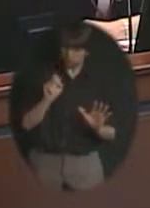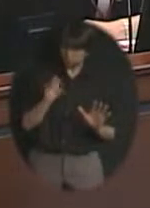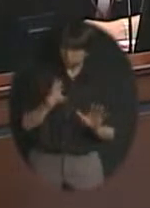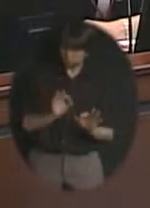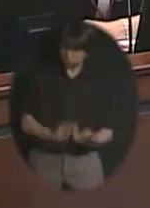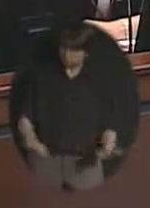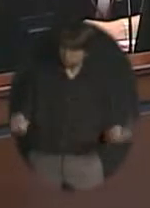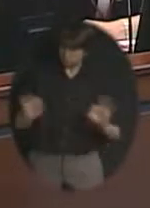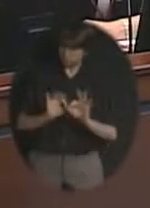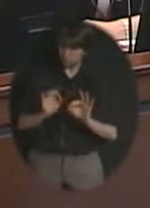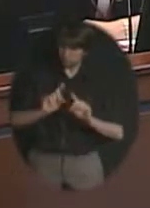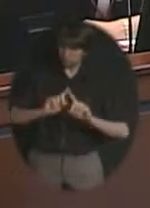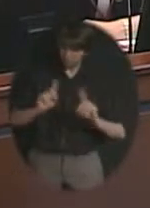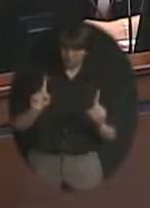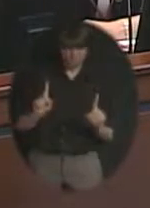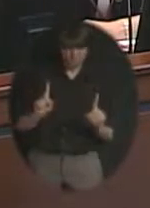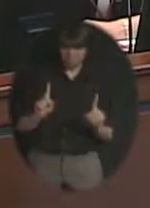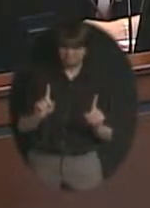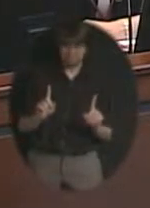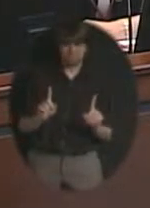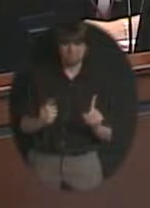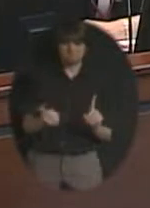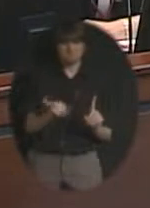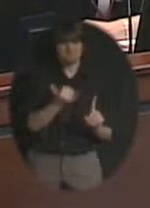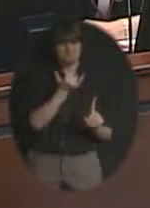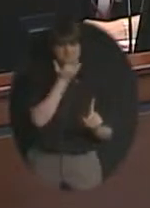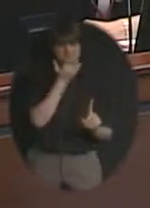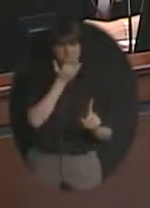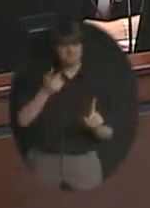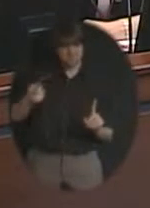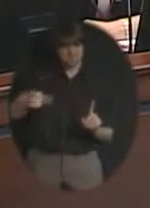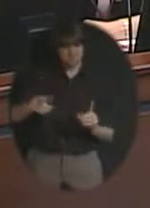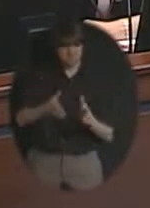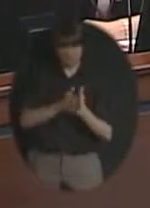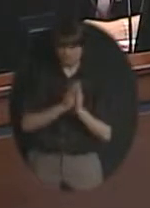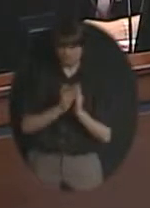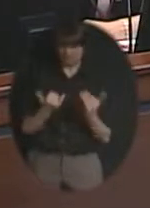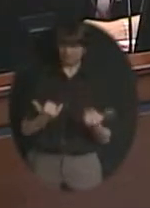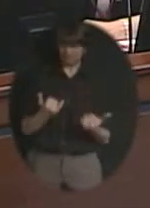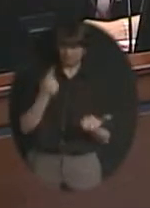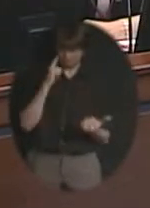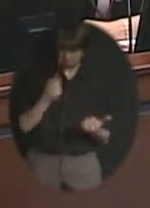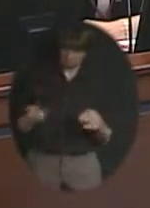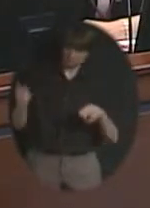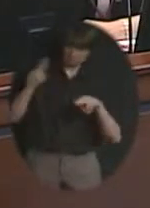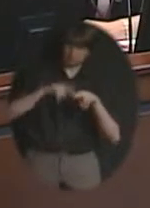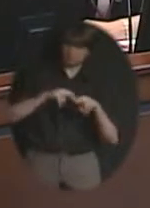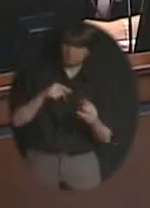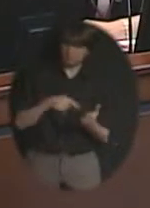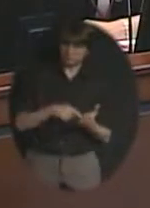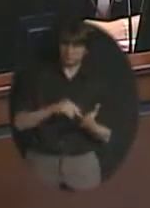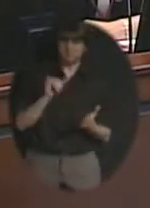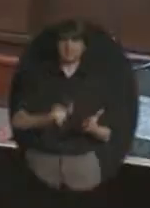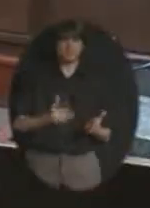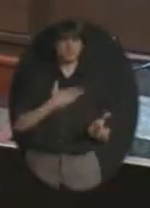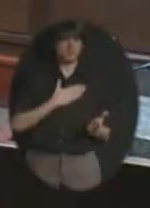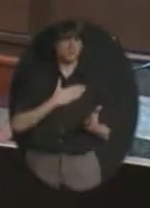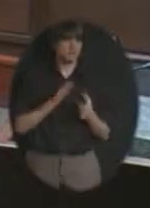a pretty wrong of them to ask for this at this time so that's the statements I have